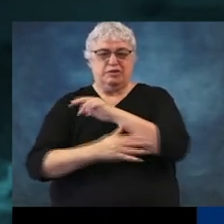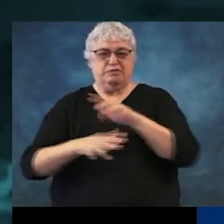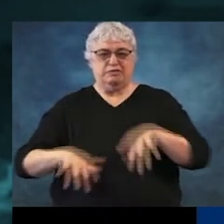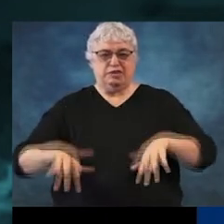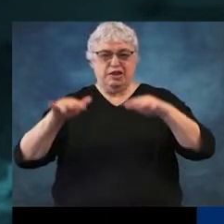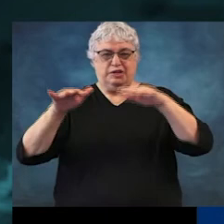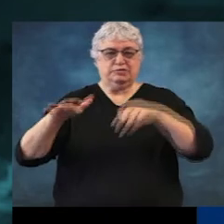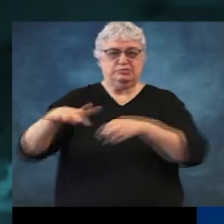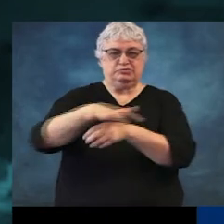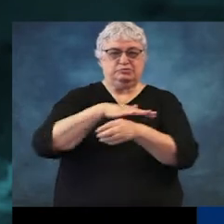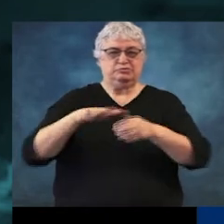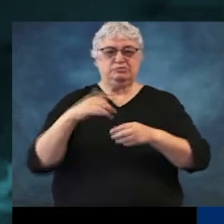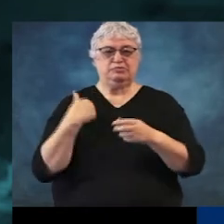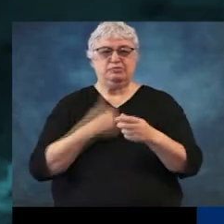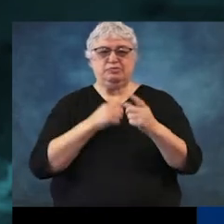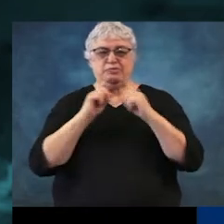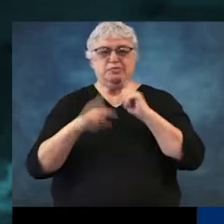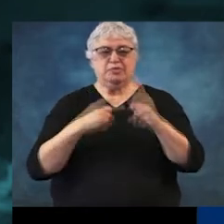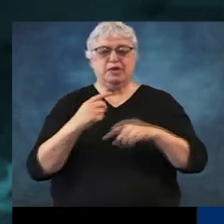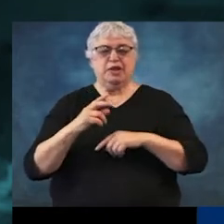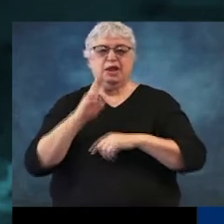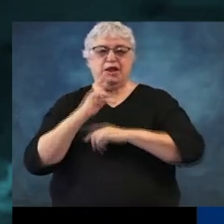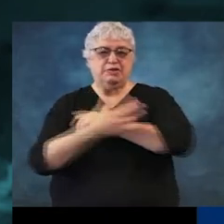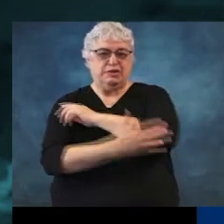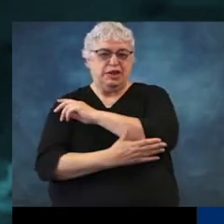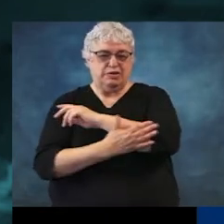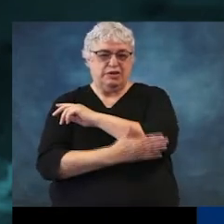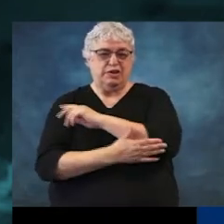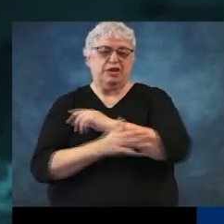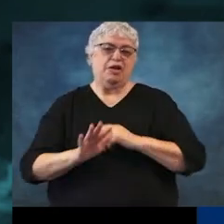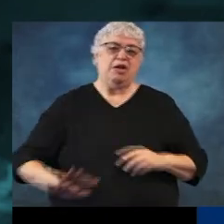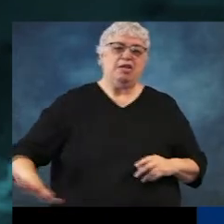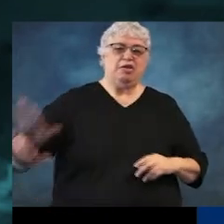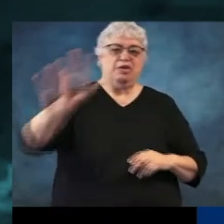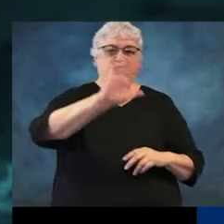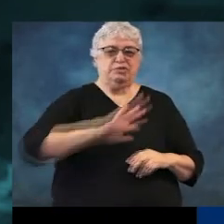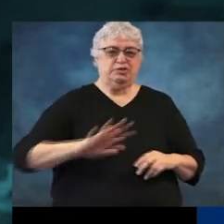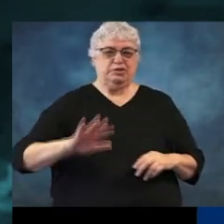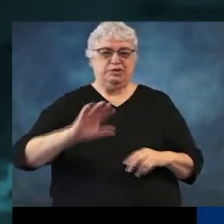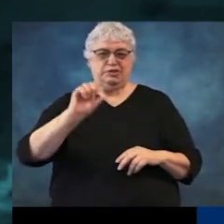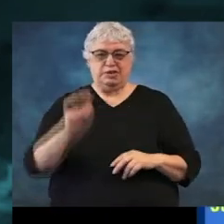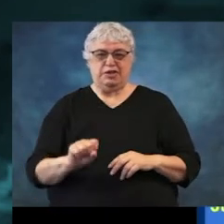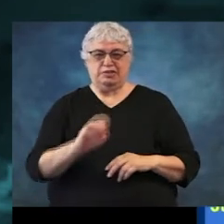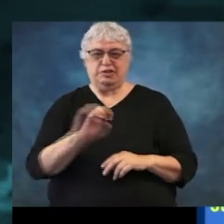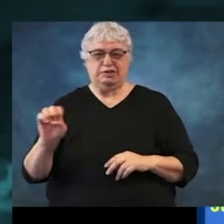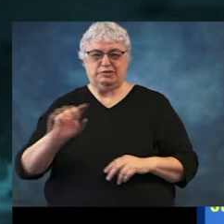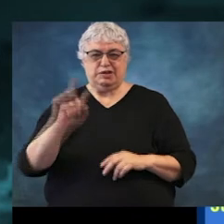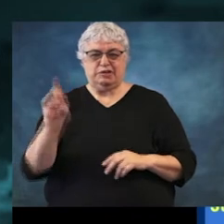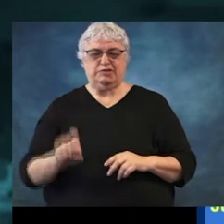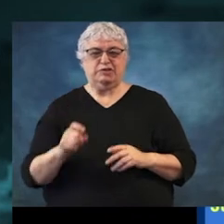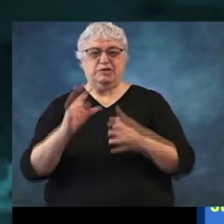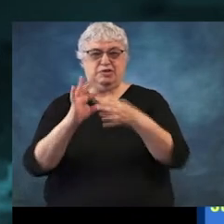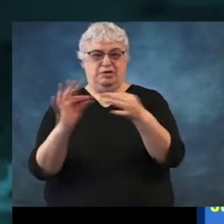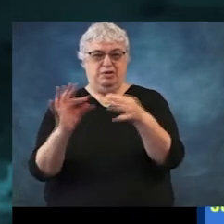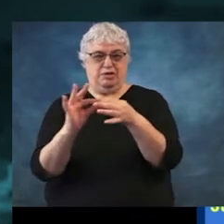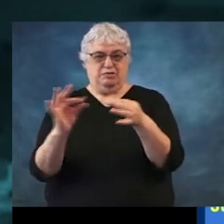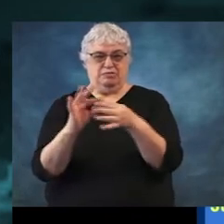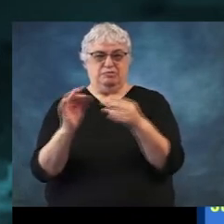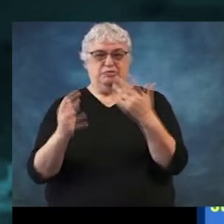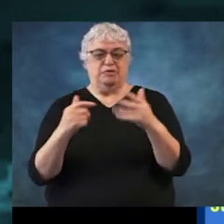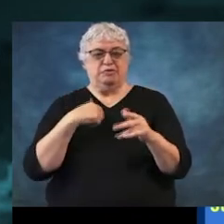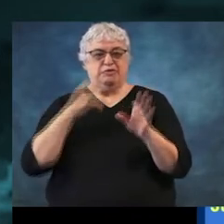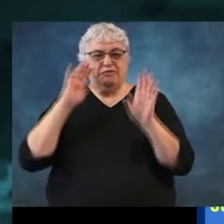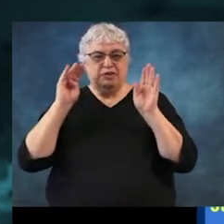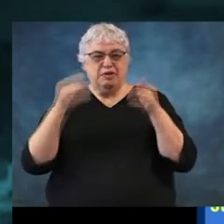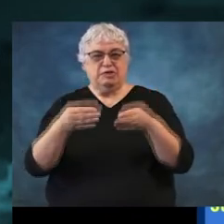to talk about flooding in Harris County and across the region here in Southeast Texas. And so a lot of what I say, even though it may be